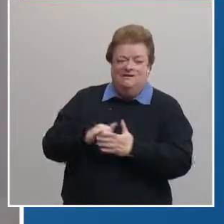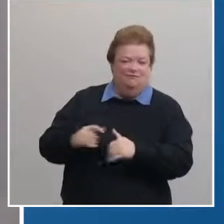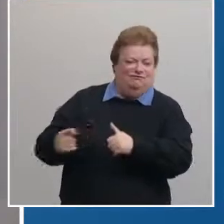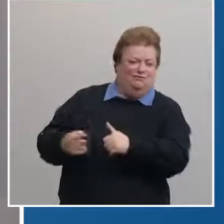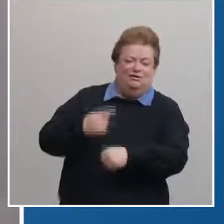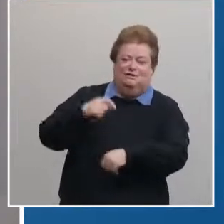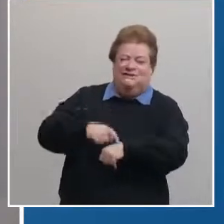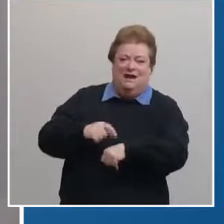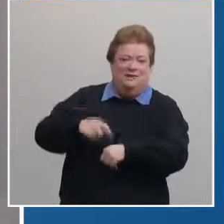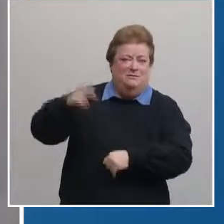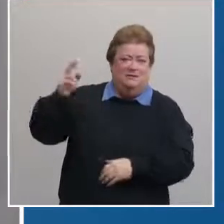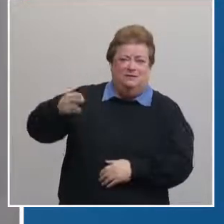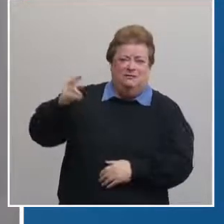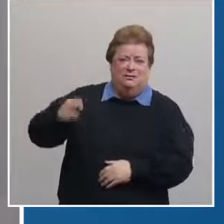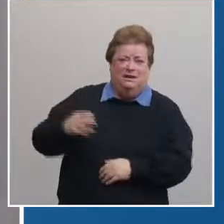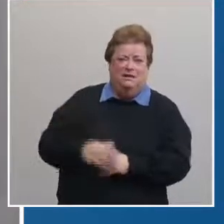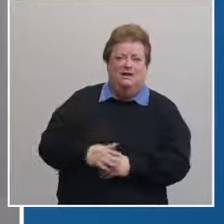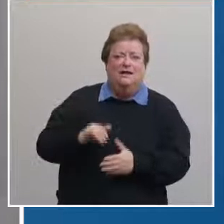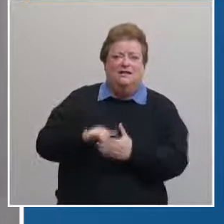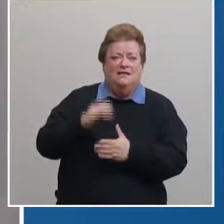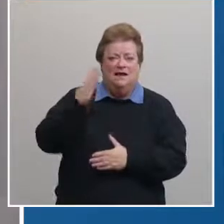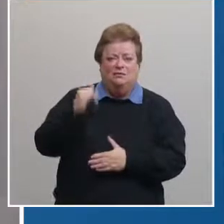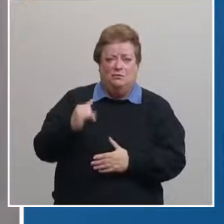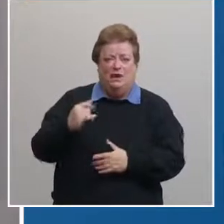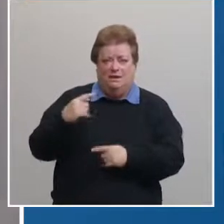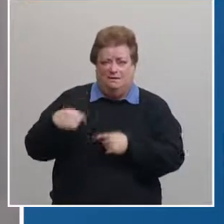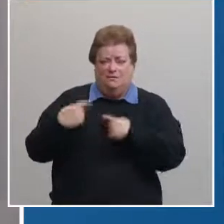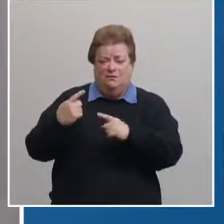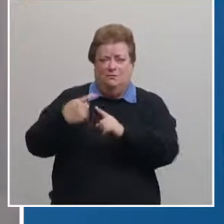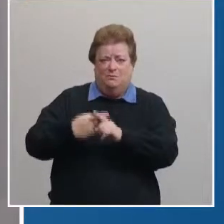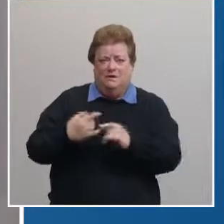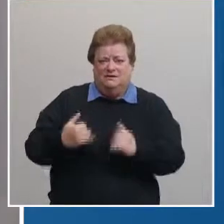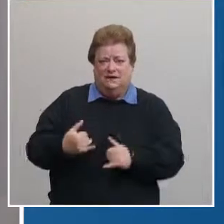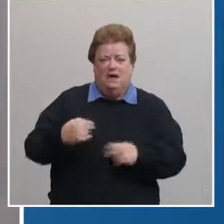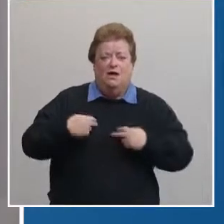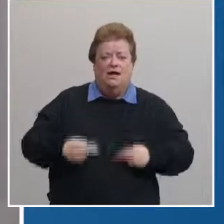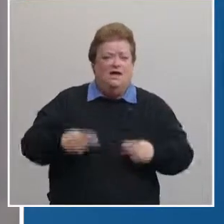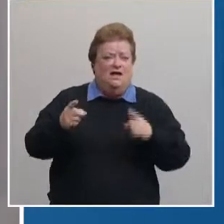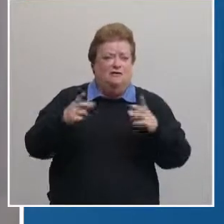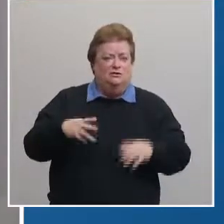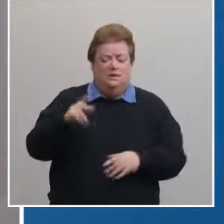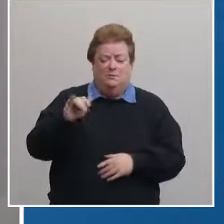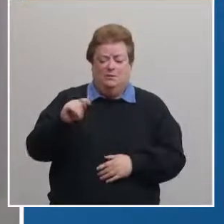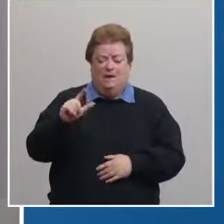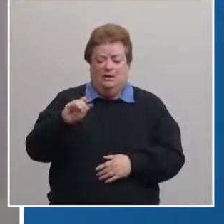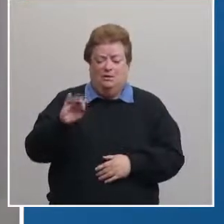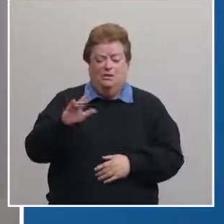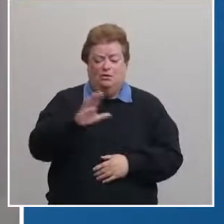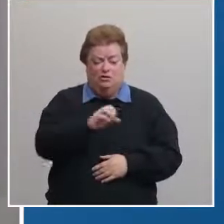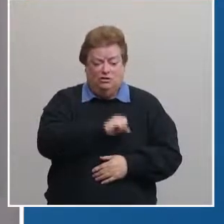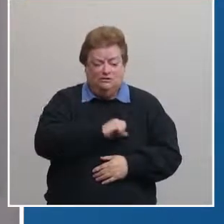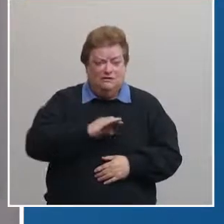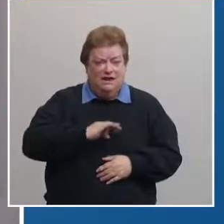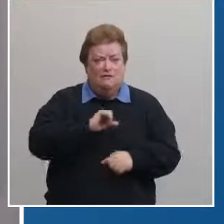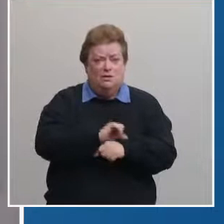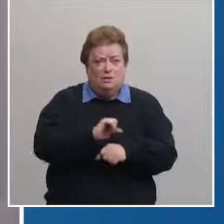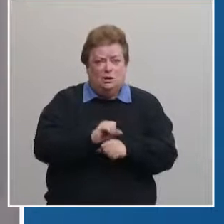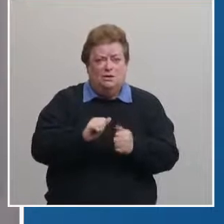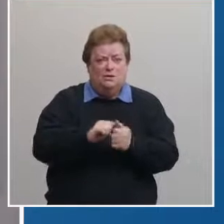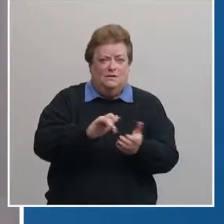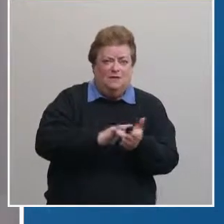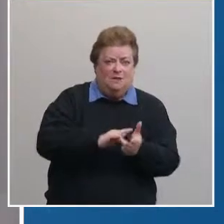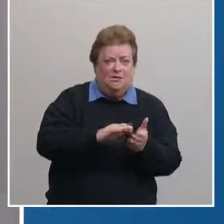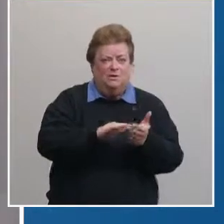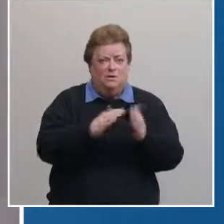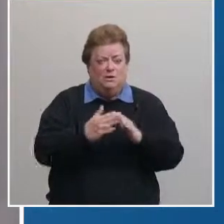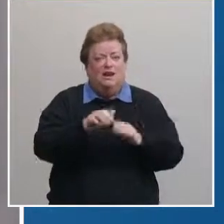department across the country and that's why for months now health director Pat Lopez and her staff have been working with our medical community and